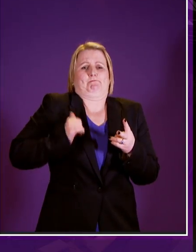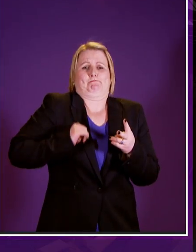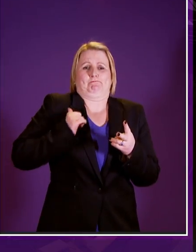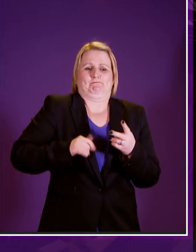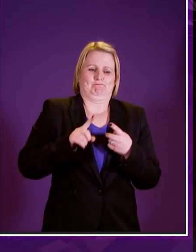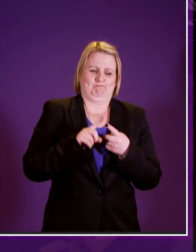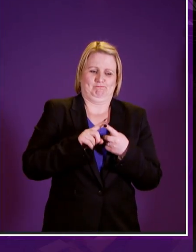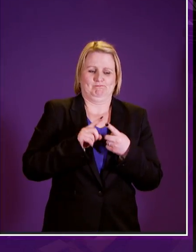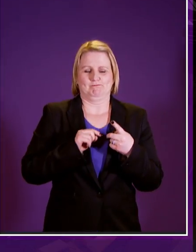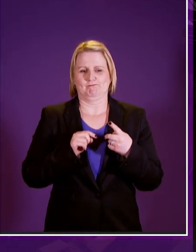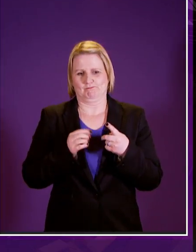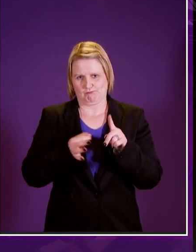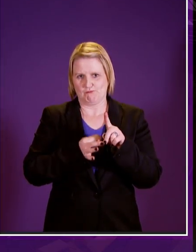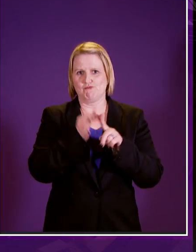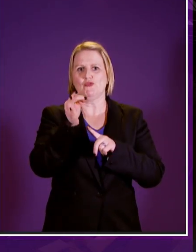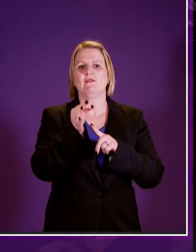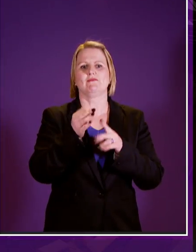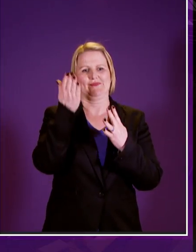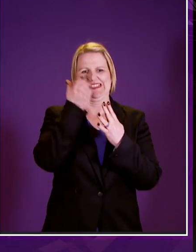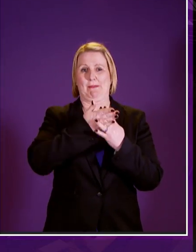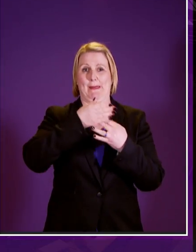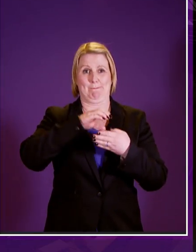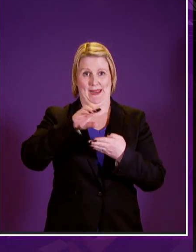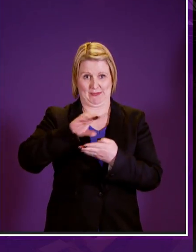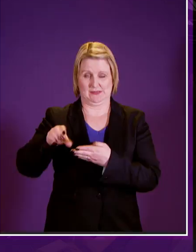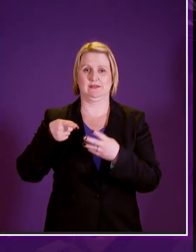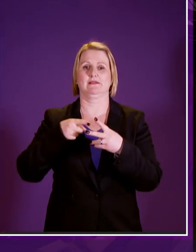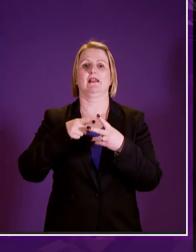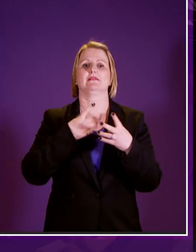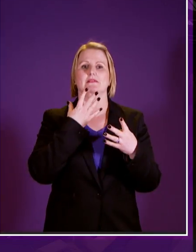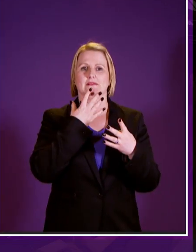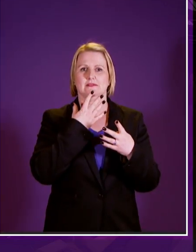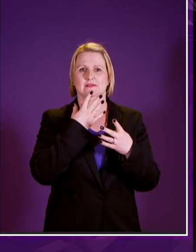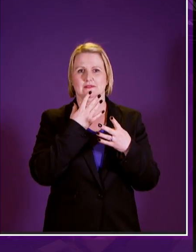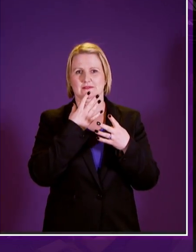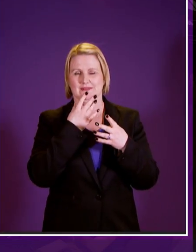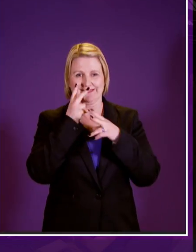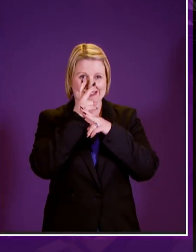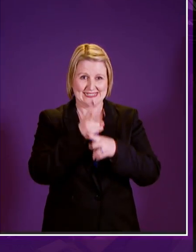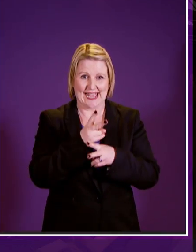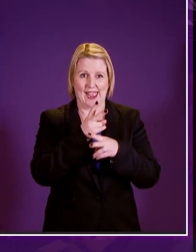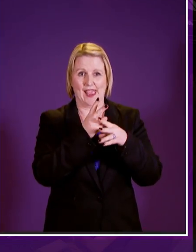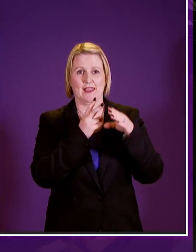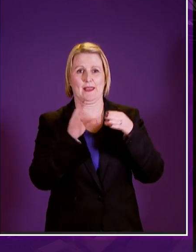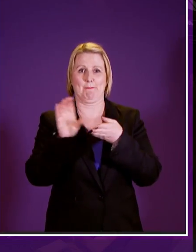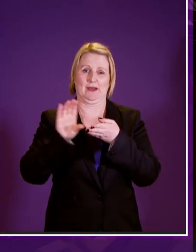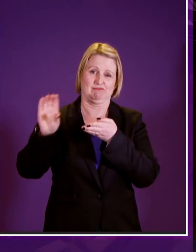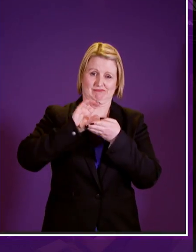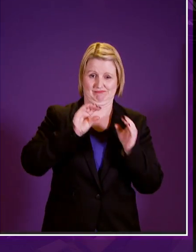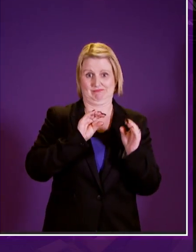have agreed today on split payments and uprating the carers supplement in 2019